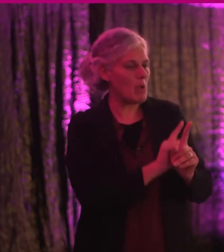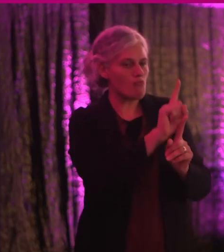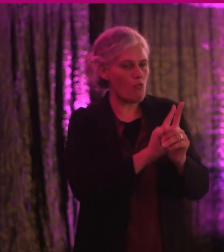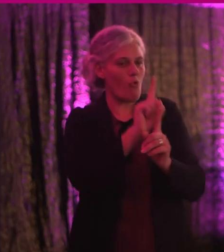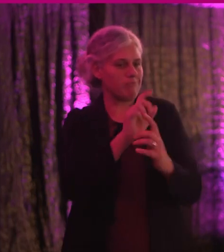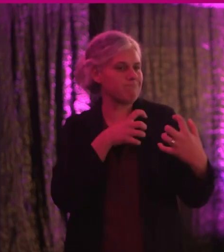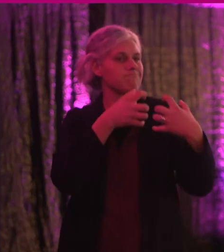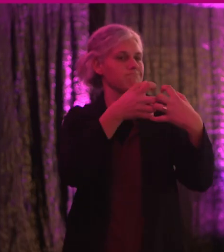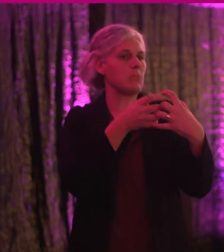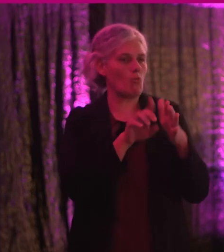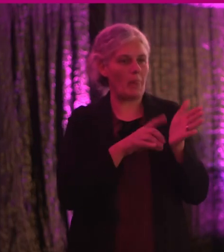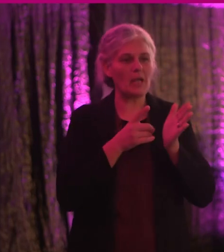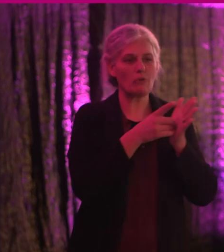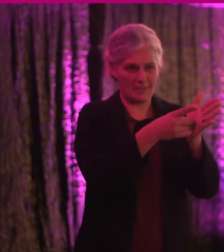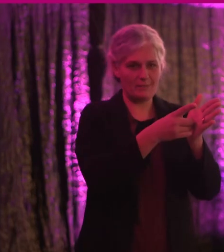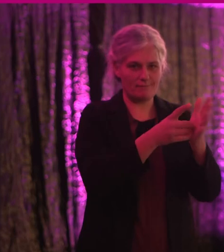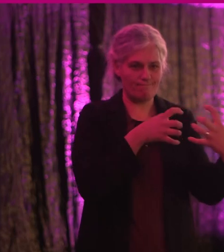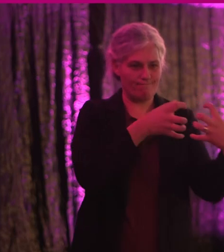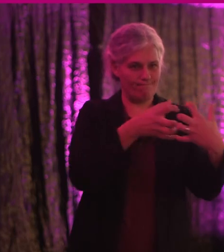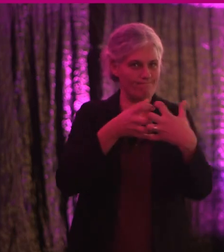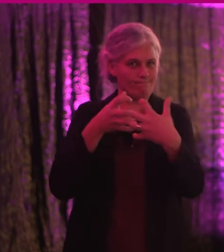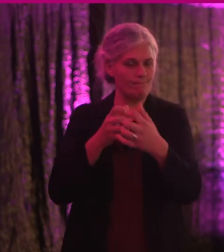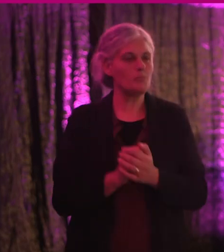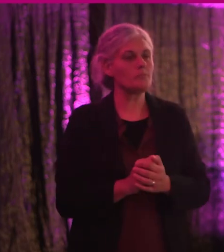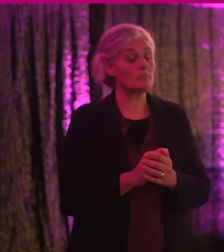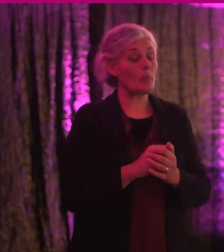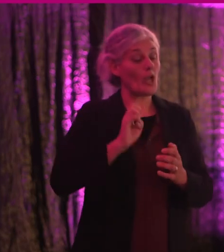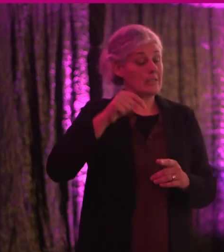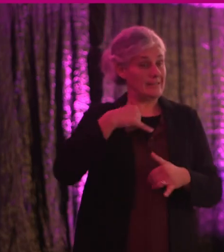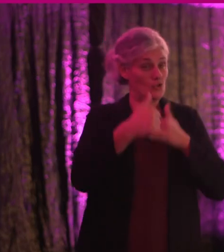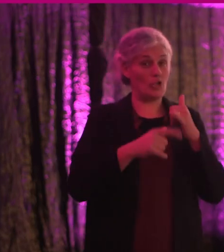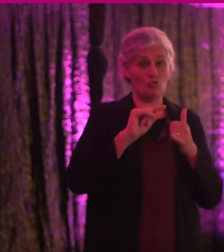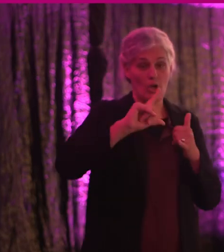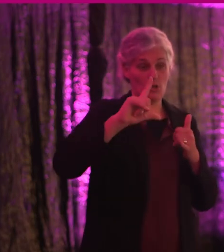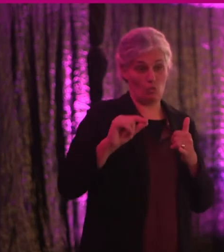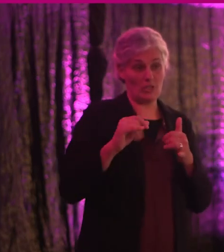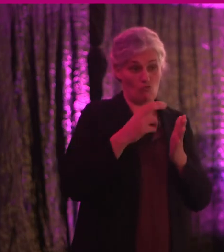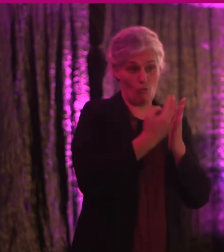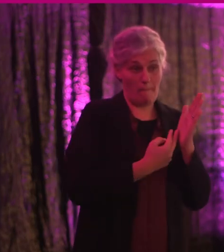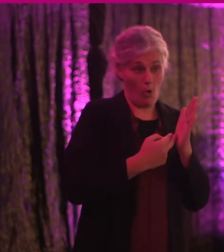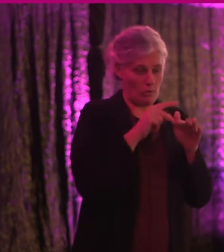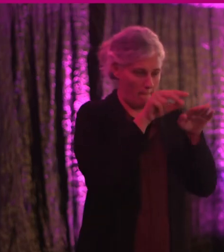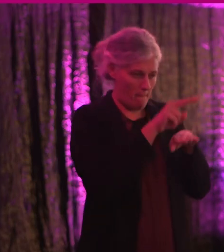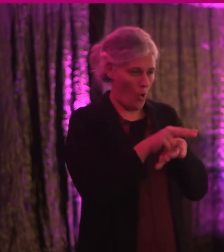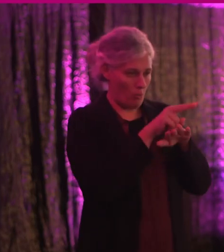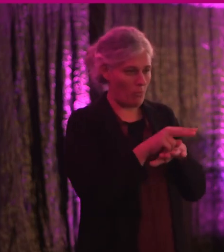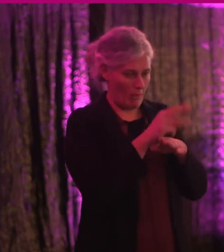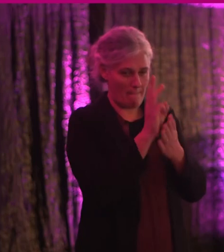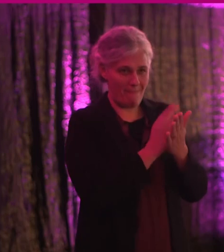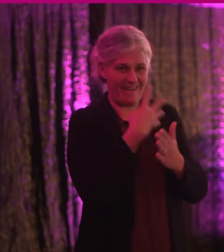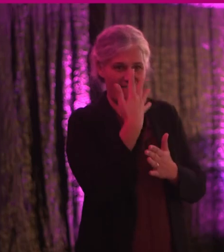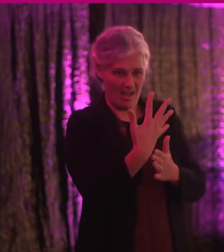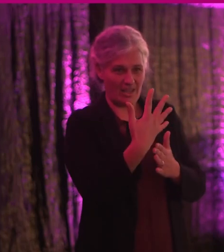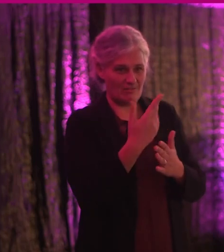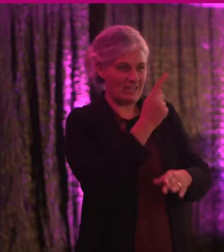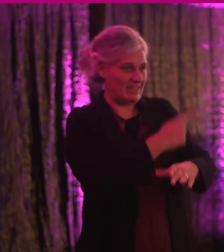compliance with the Directive. Earlier this year, the 2020 report on monitoring of Part 5 of the Disability